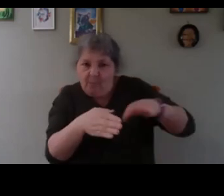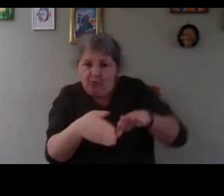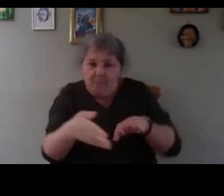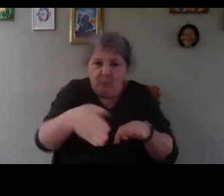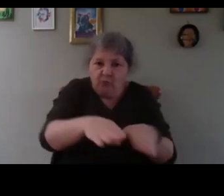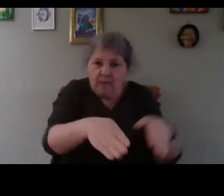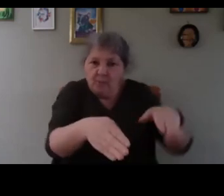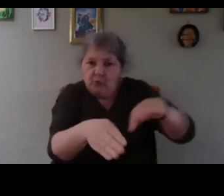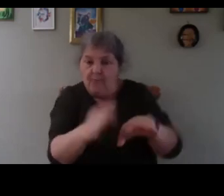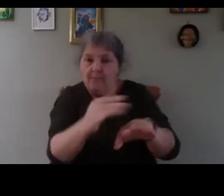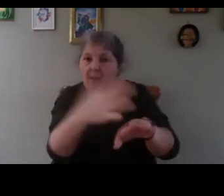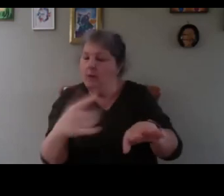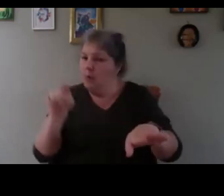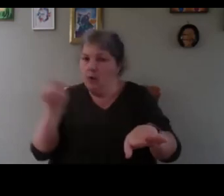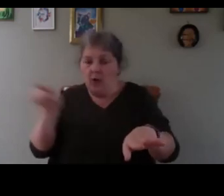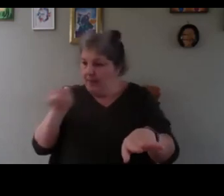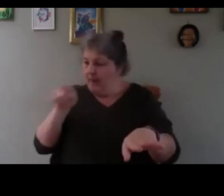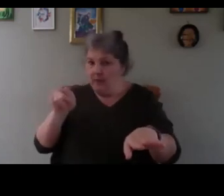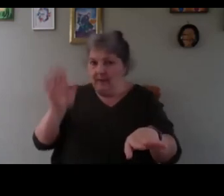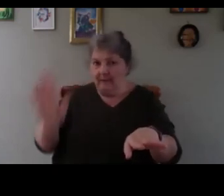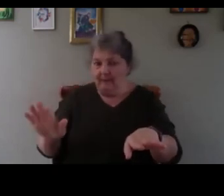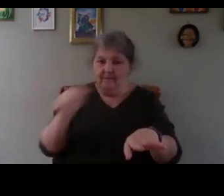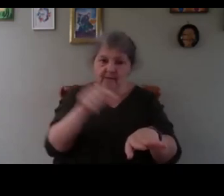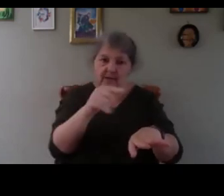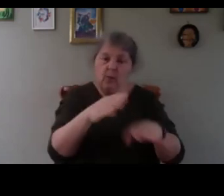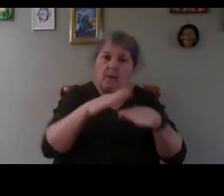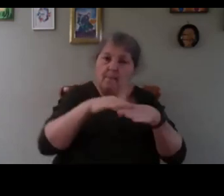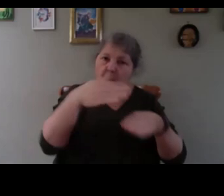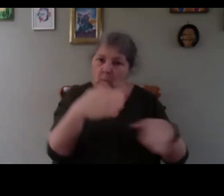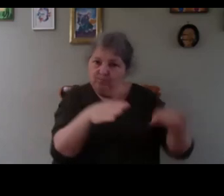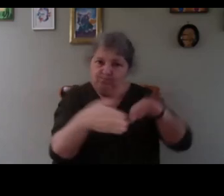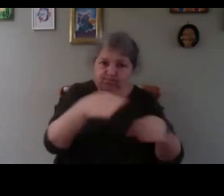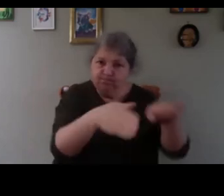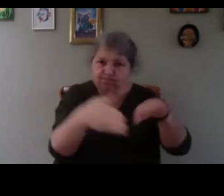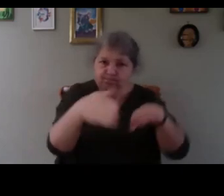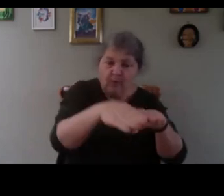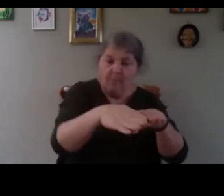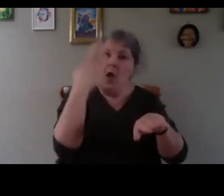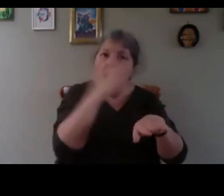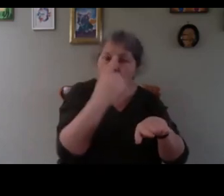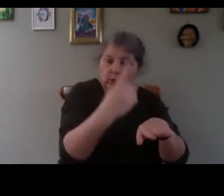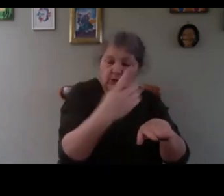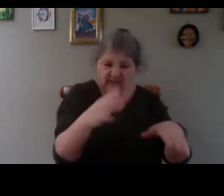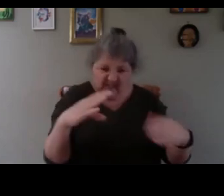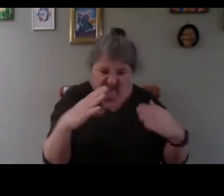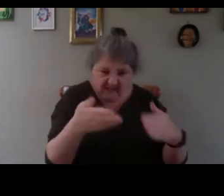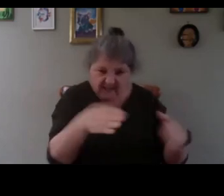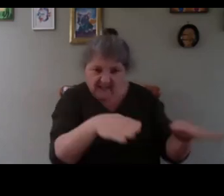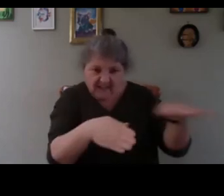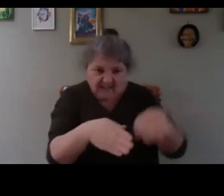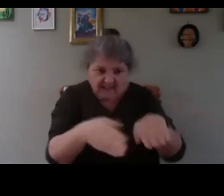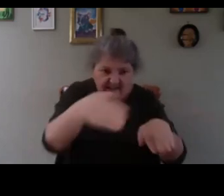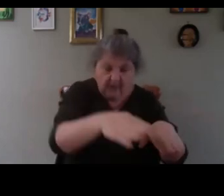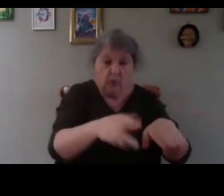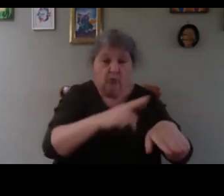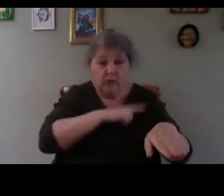that one so the way to do it is quite simple this one the hot one you insulate it very well